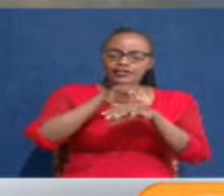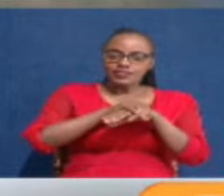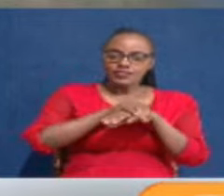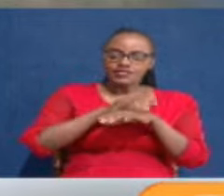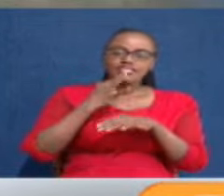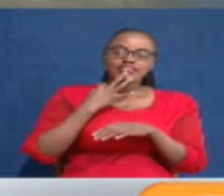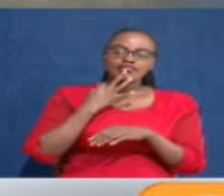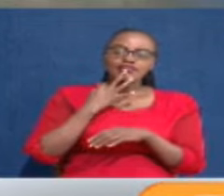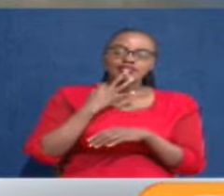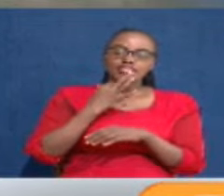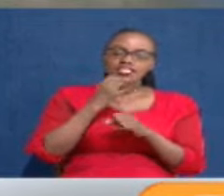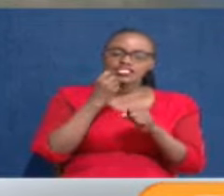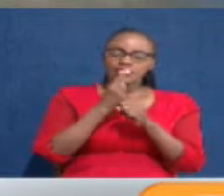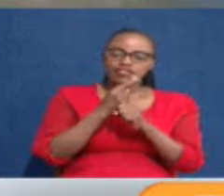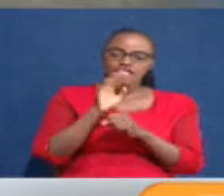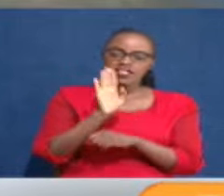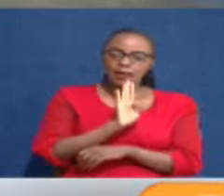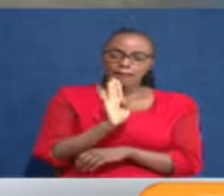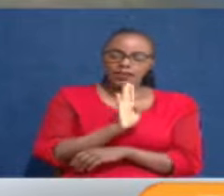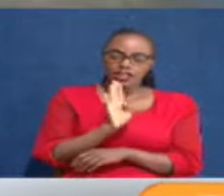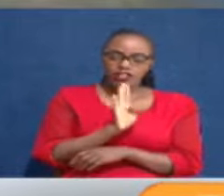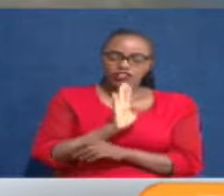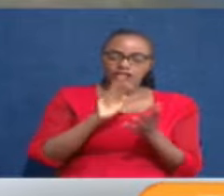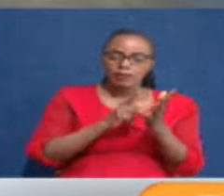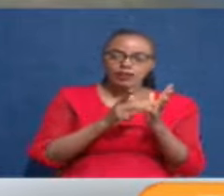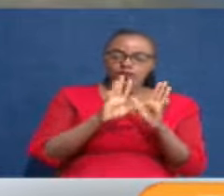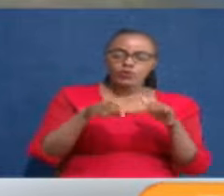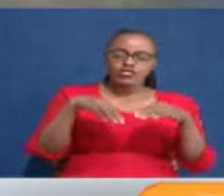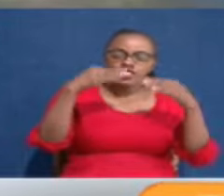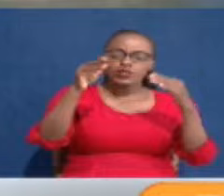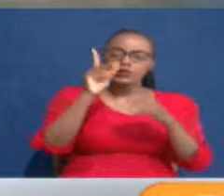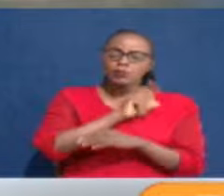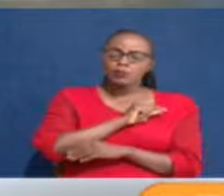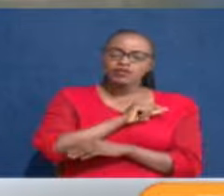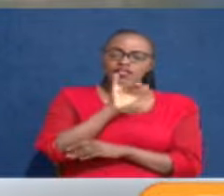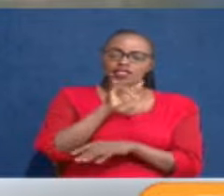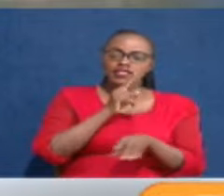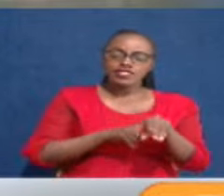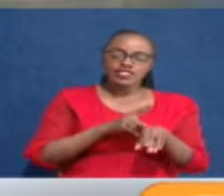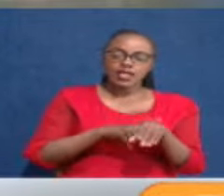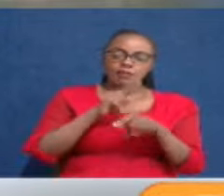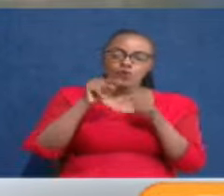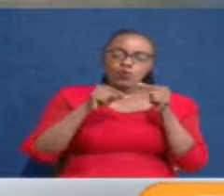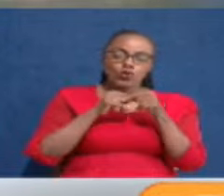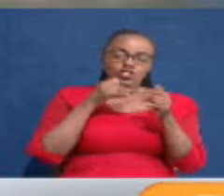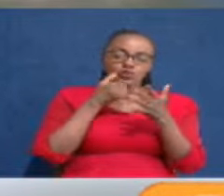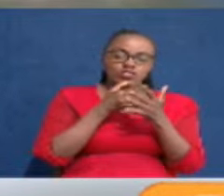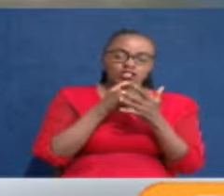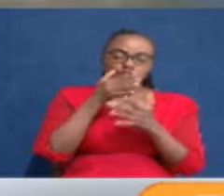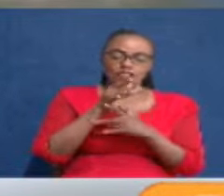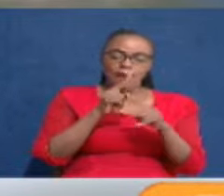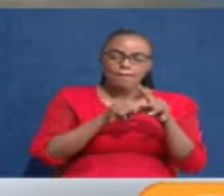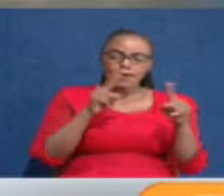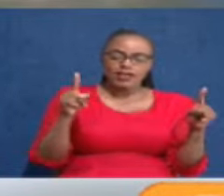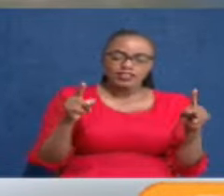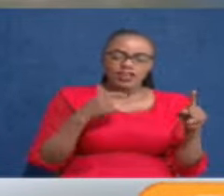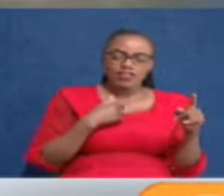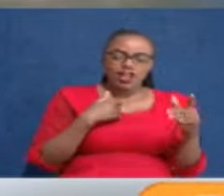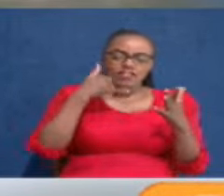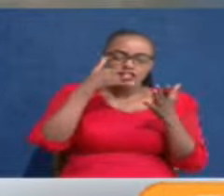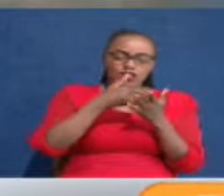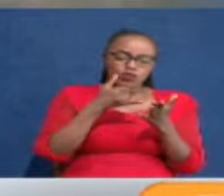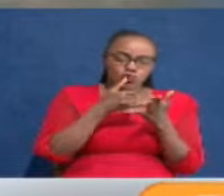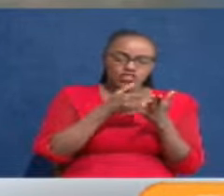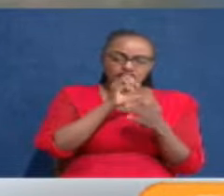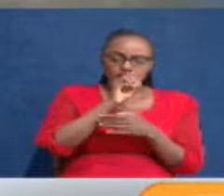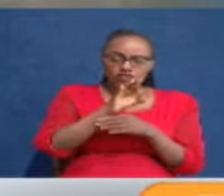311 billion shillings. This is the figure that was circulated that time when it was being considered. But of course, it was inclusive of